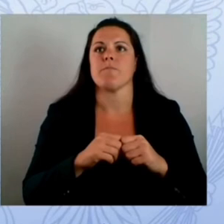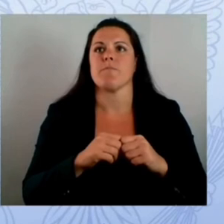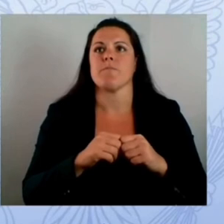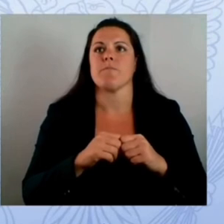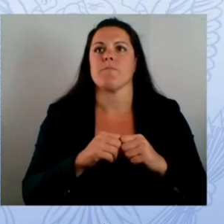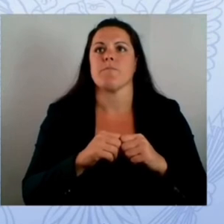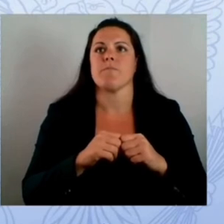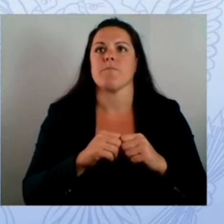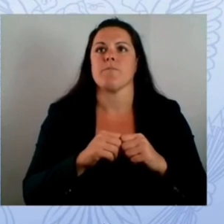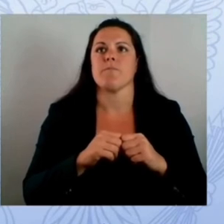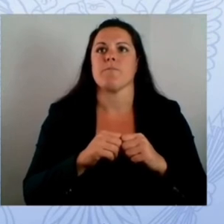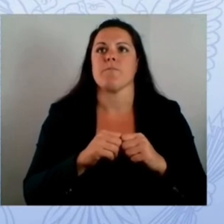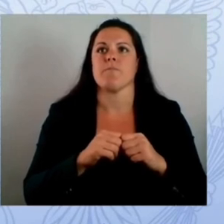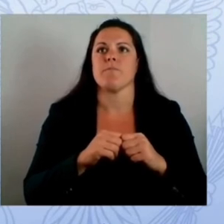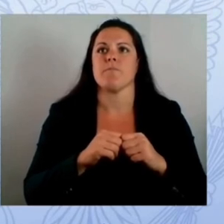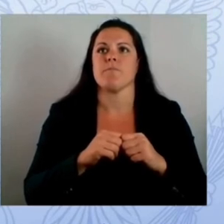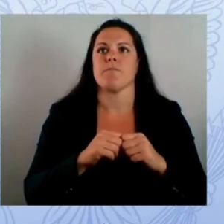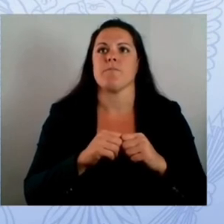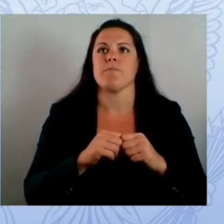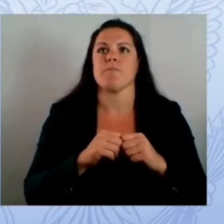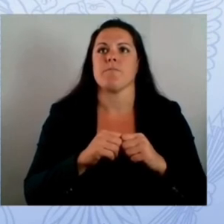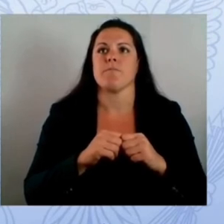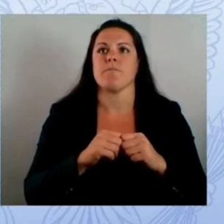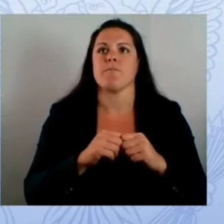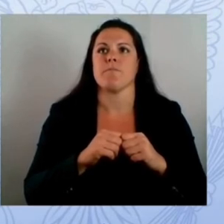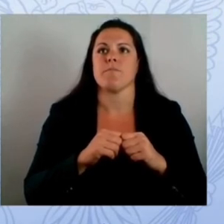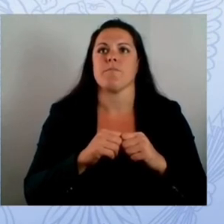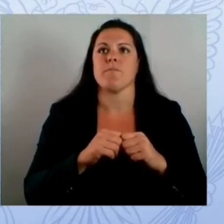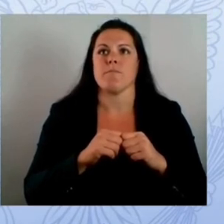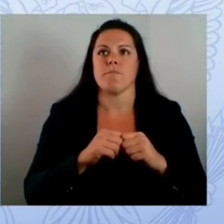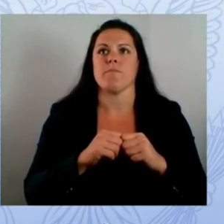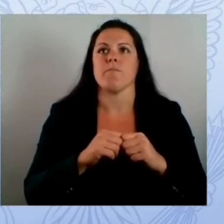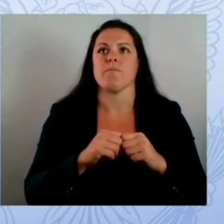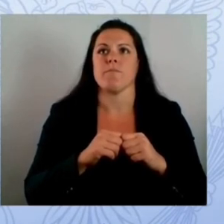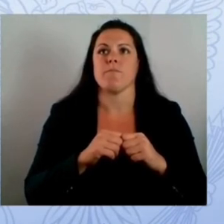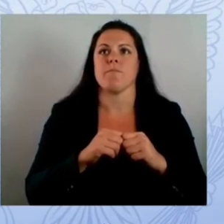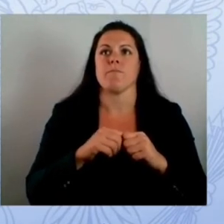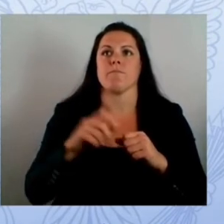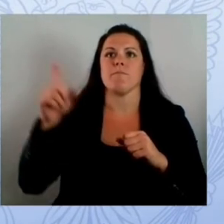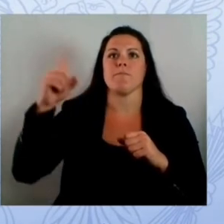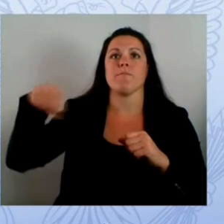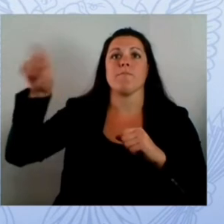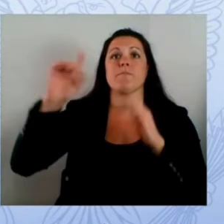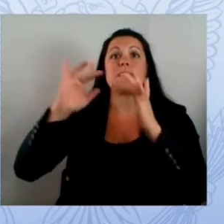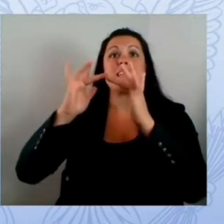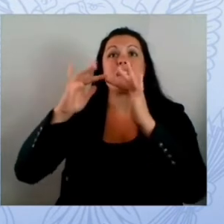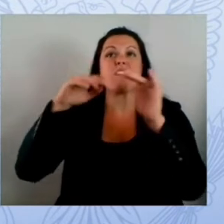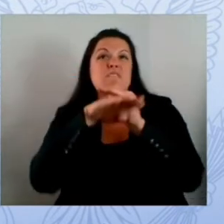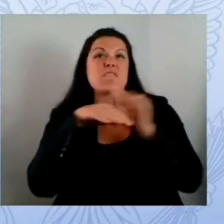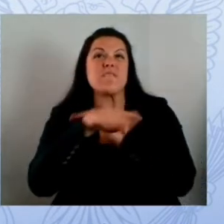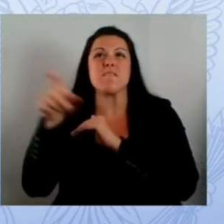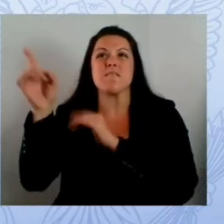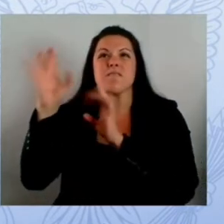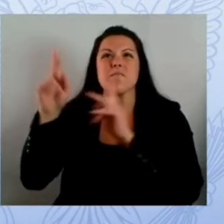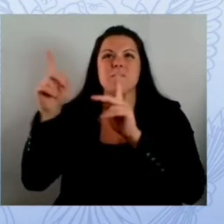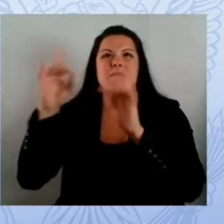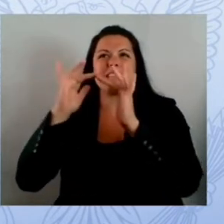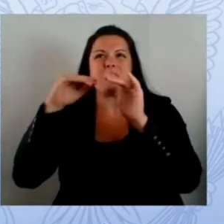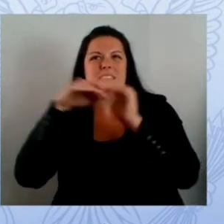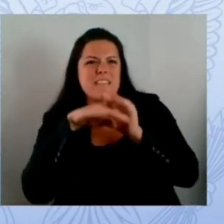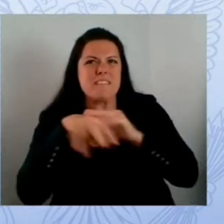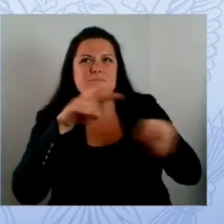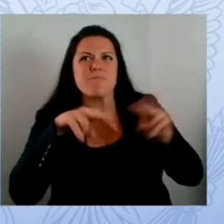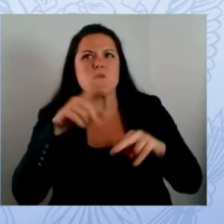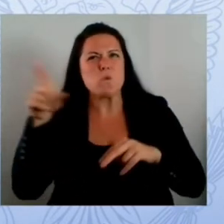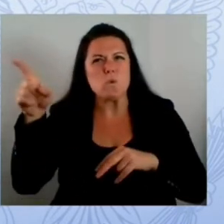that will gain access to your system it is a back door that's left open that was our